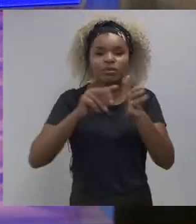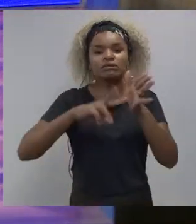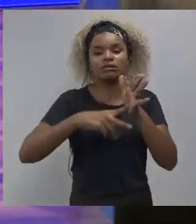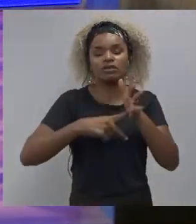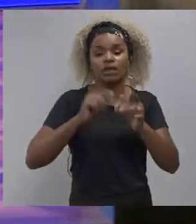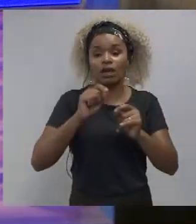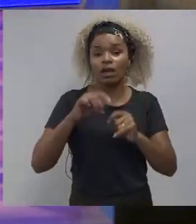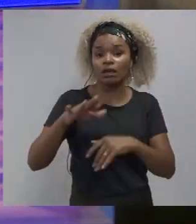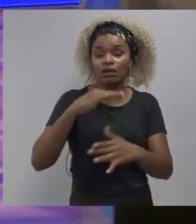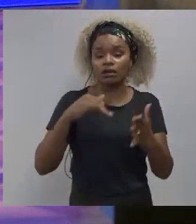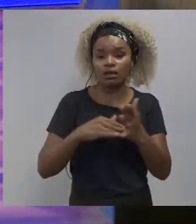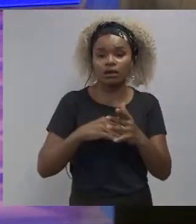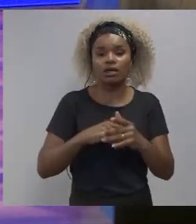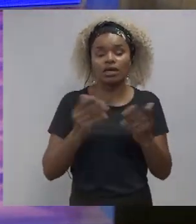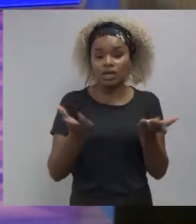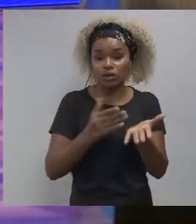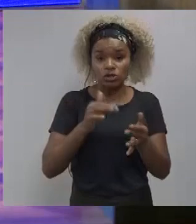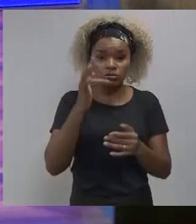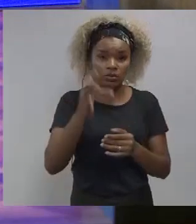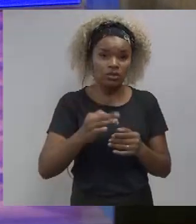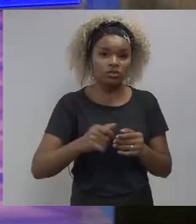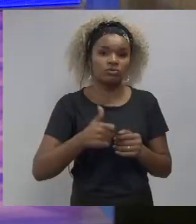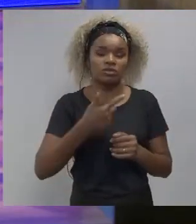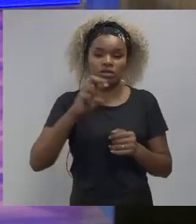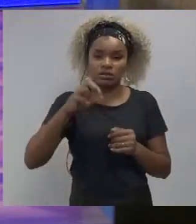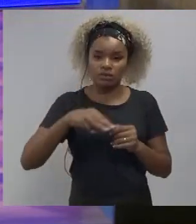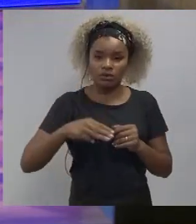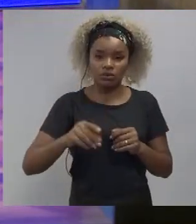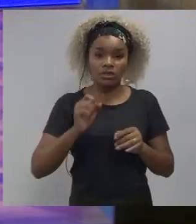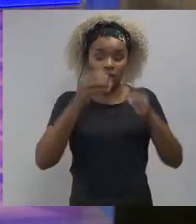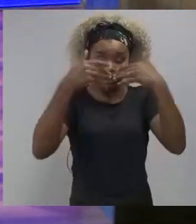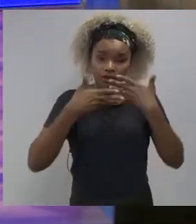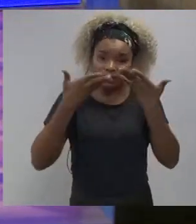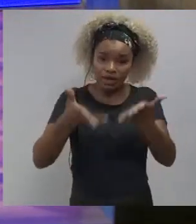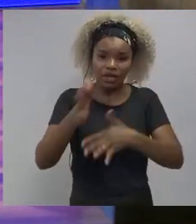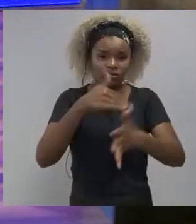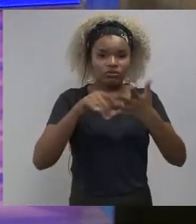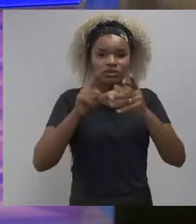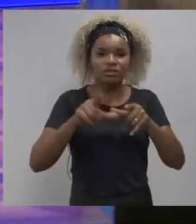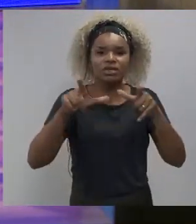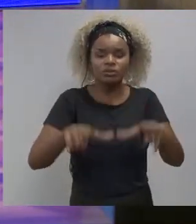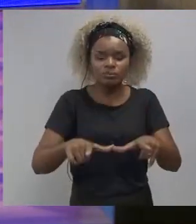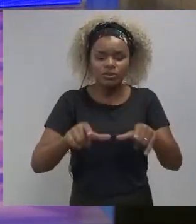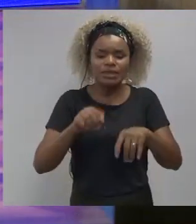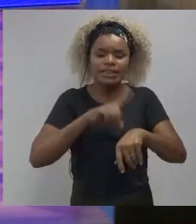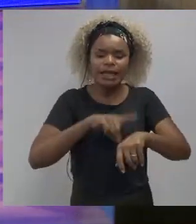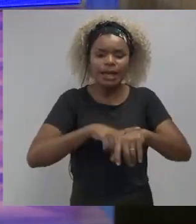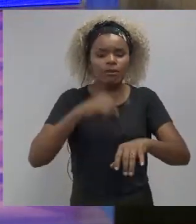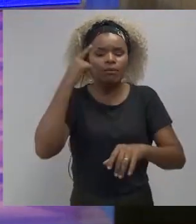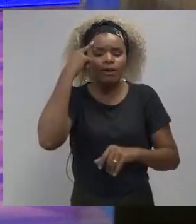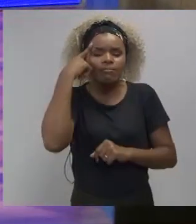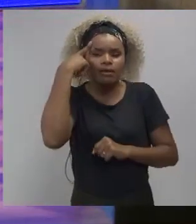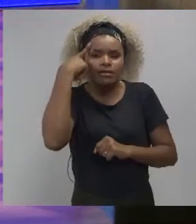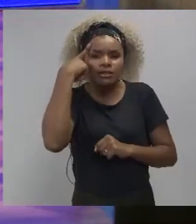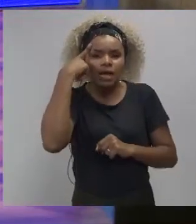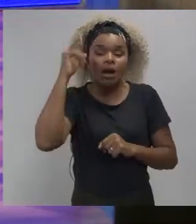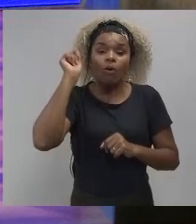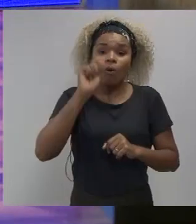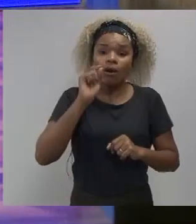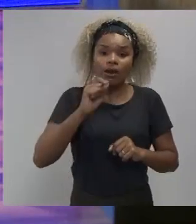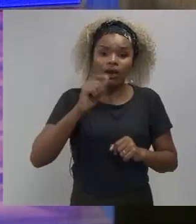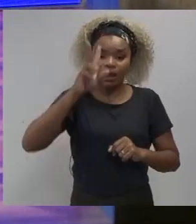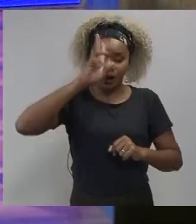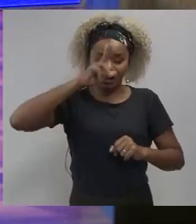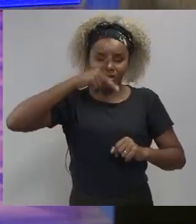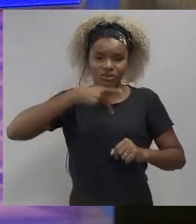in the next 15 minutes I want to give you all the space to think about what your innovative